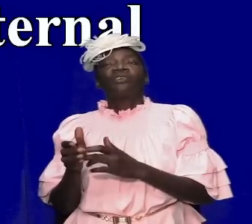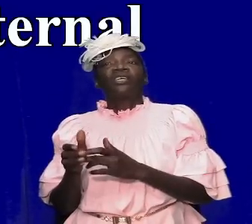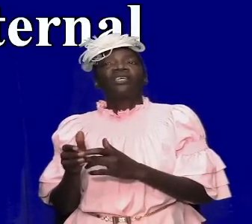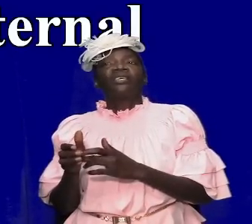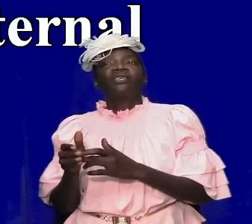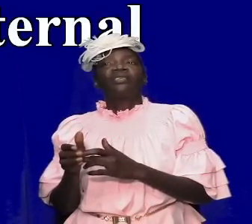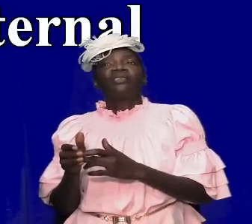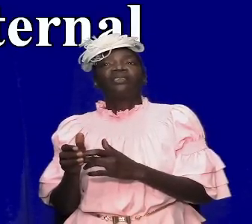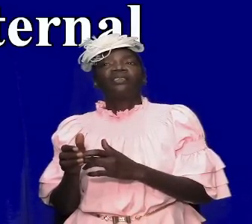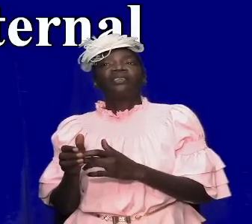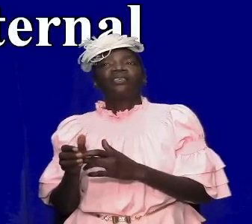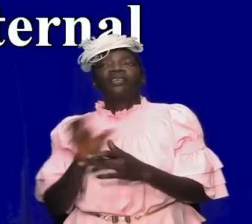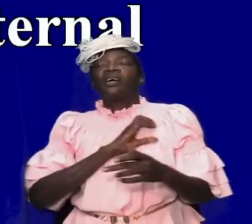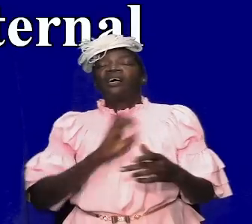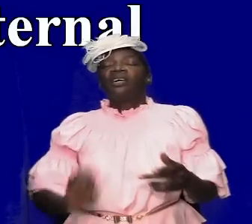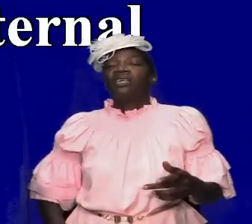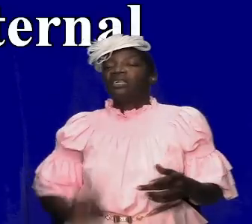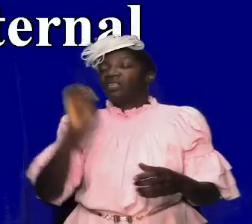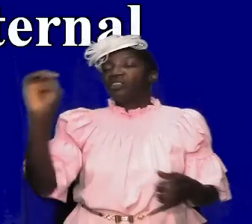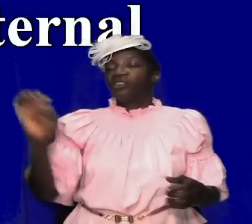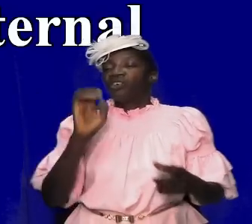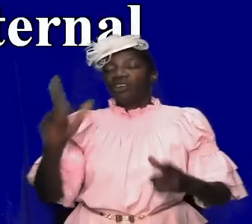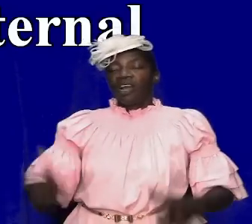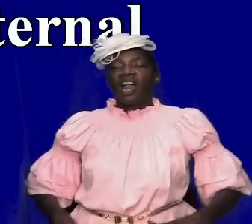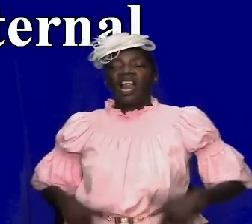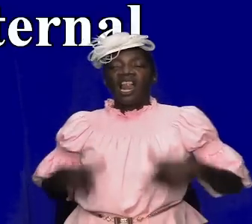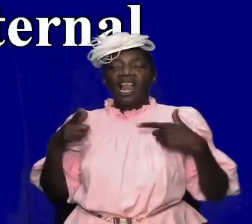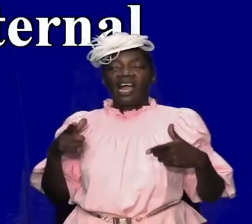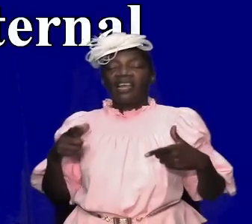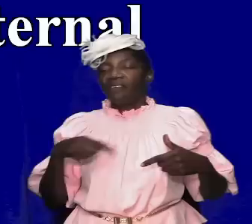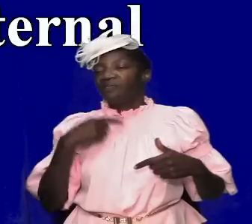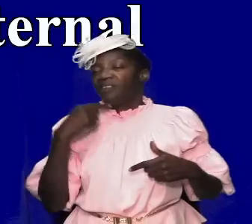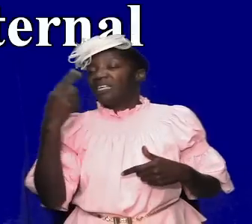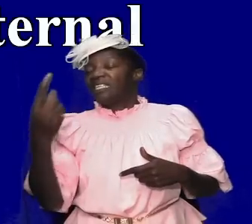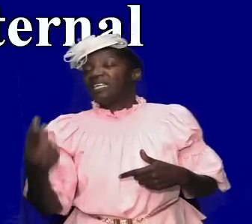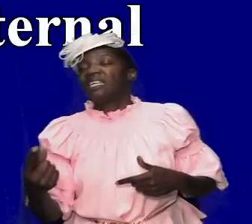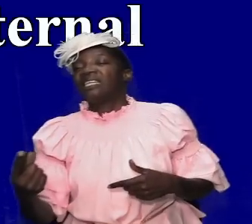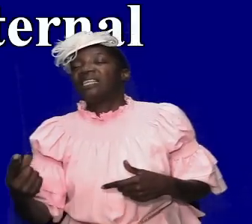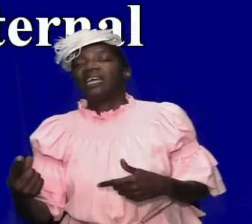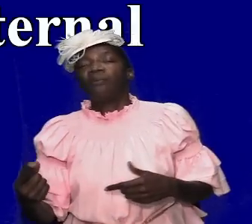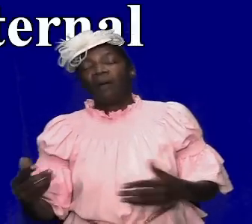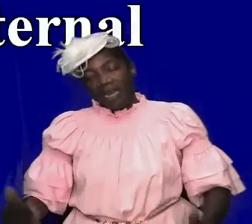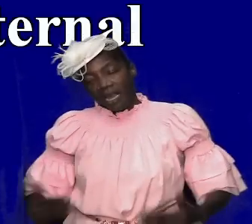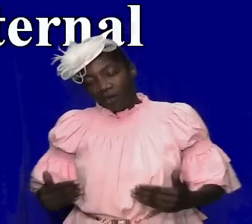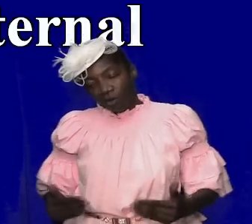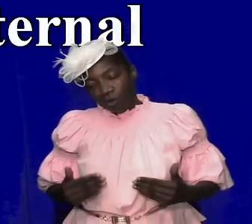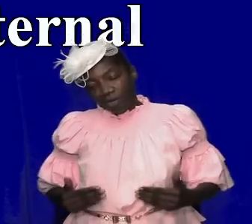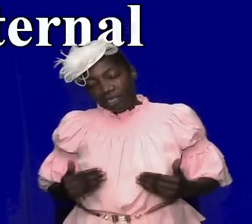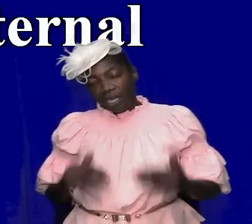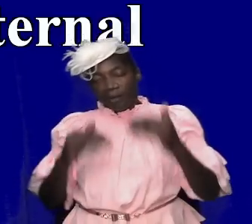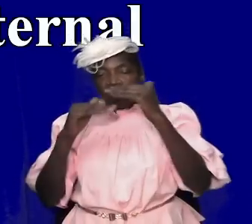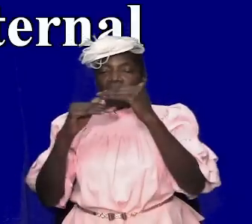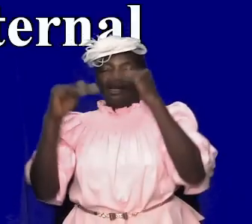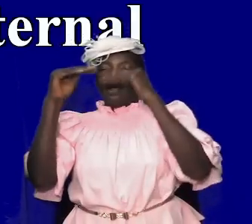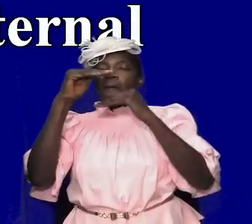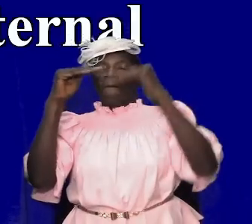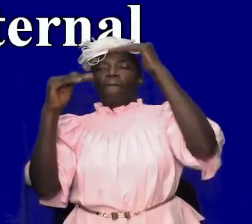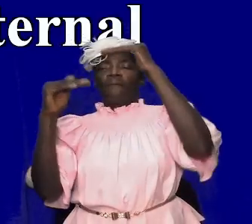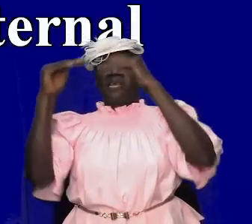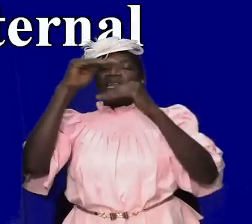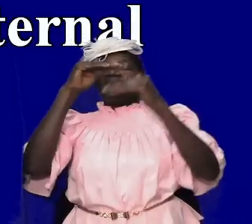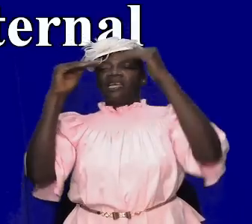unto eternal life so he's telling them and admonishing them to build themselves on their